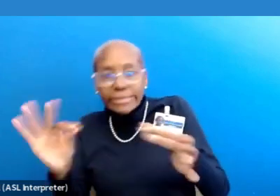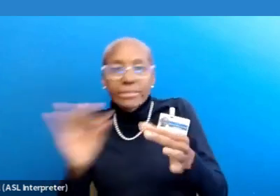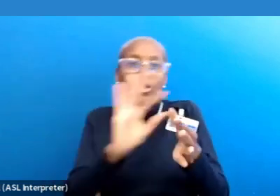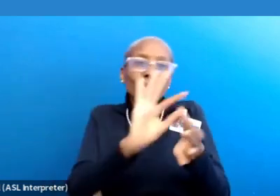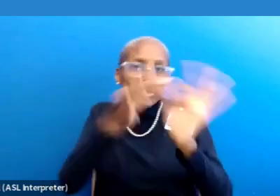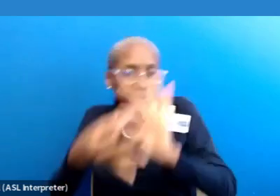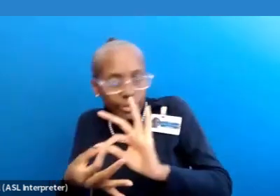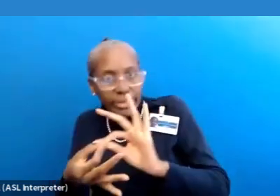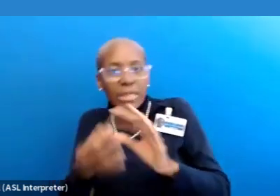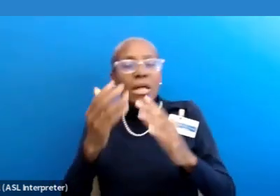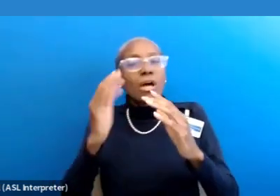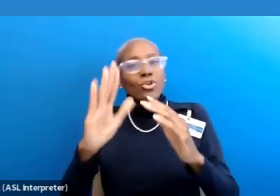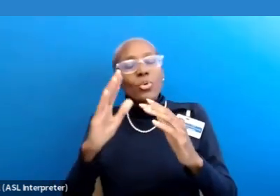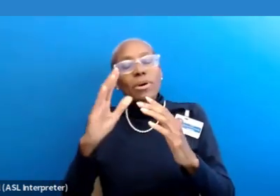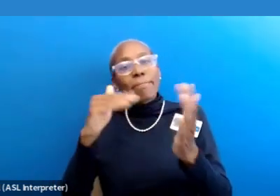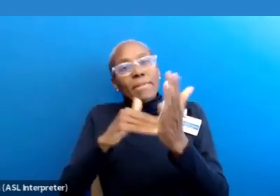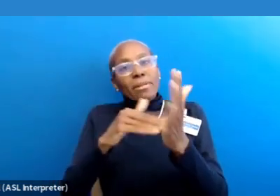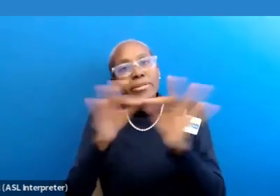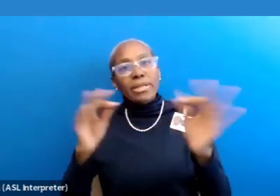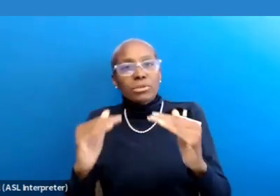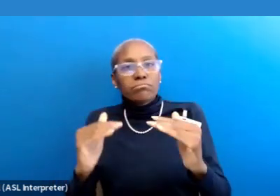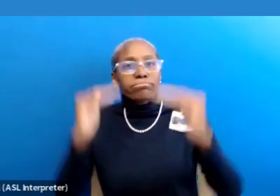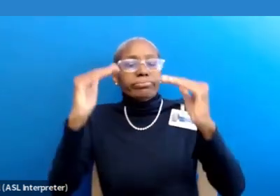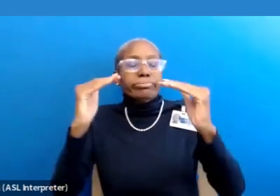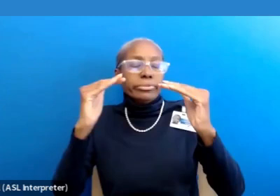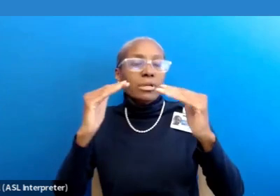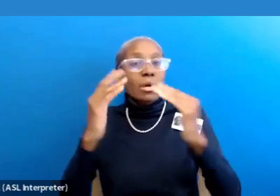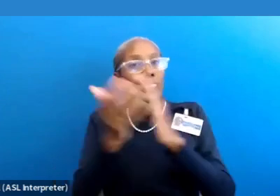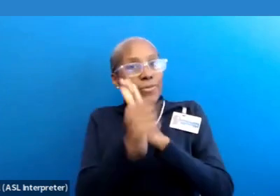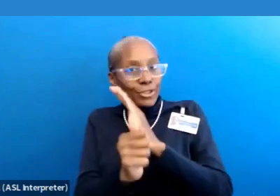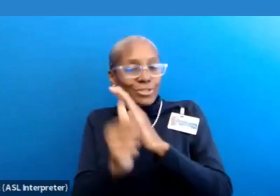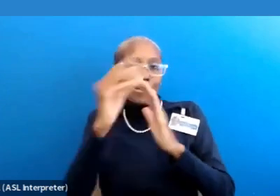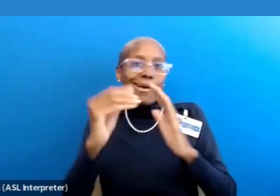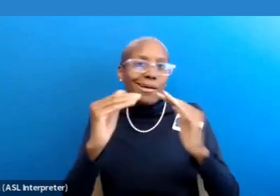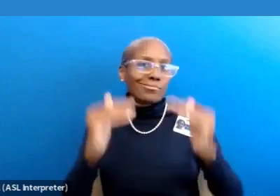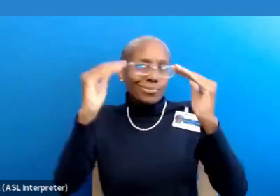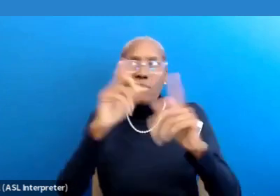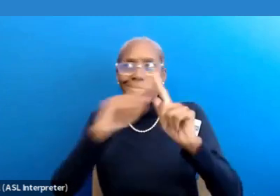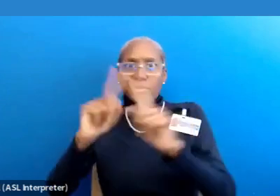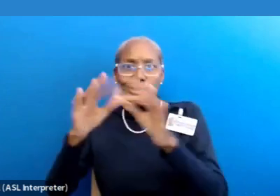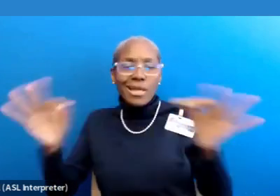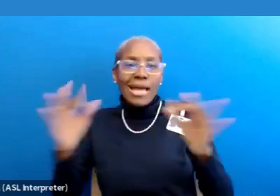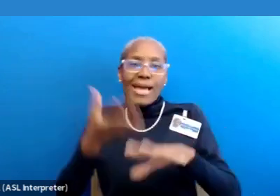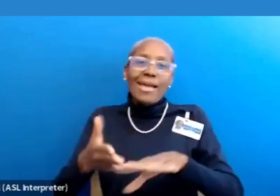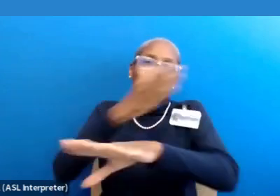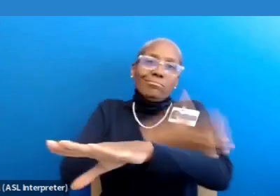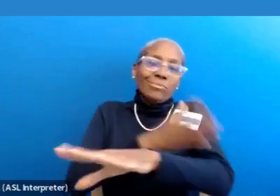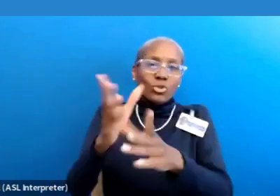boost your medical language proficiency in all of your working languages and improve the flow of your communication.